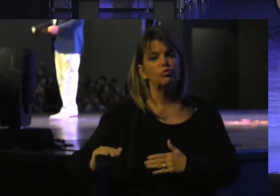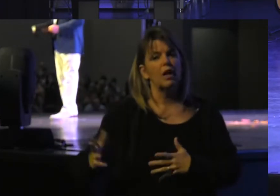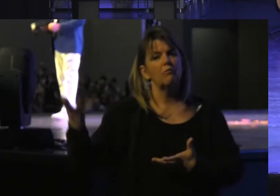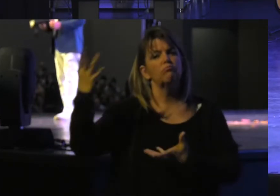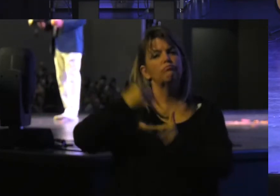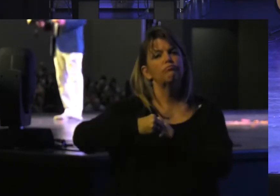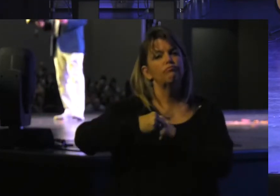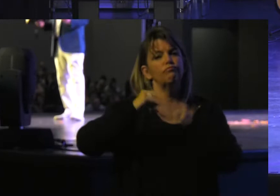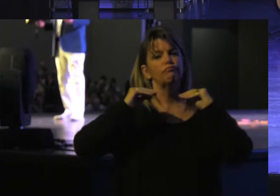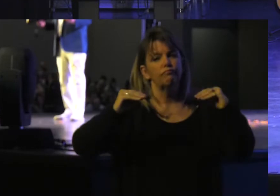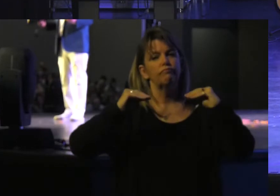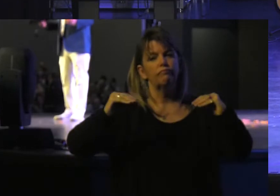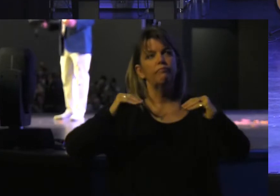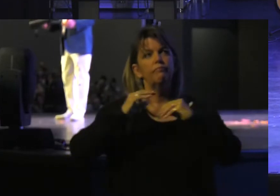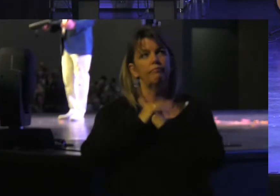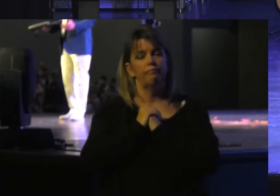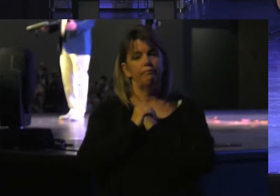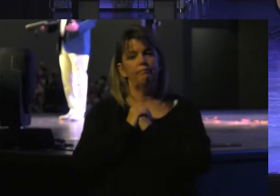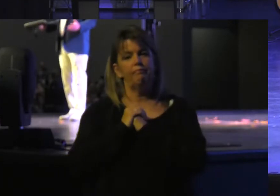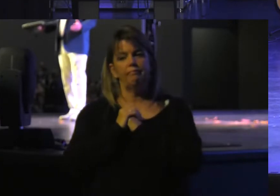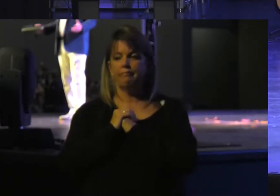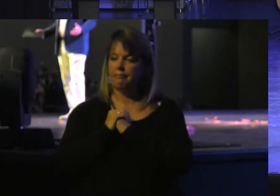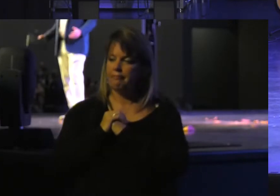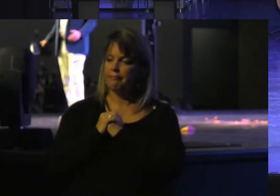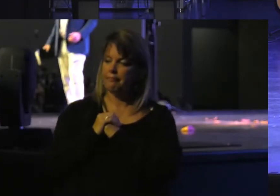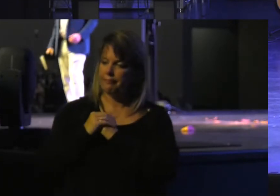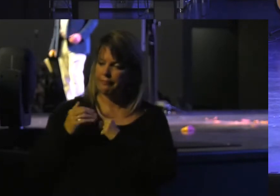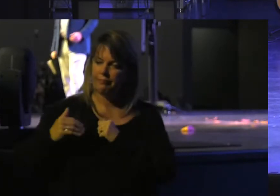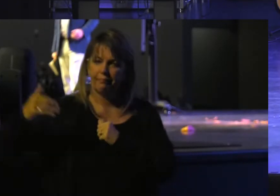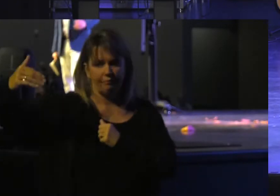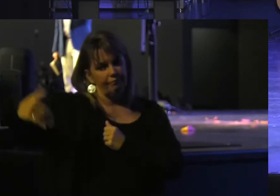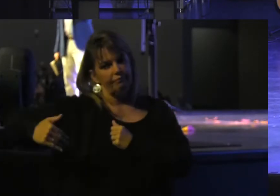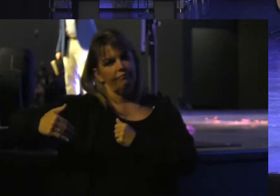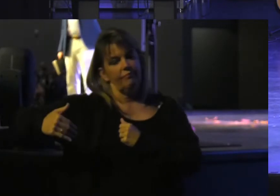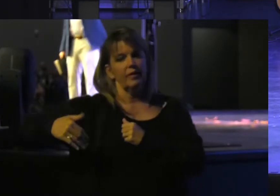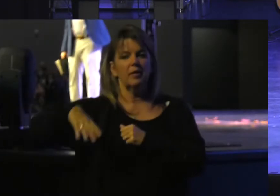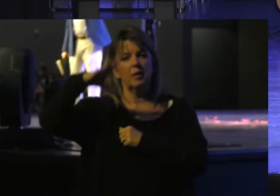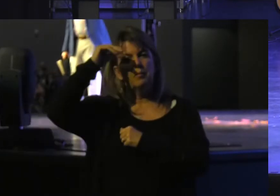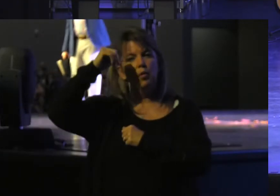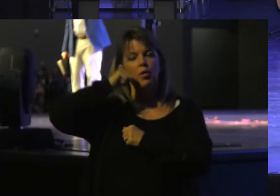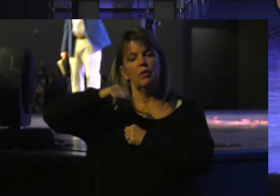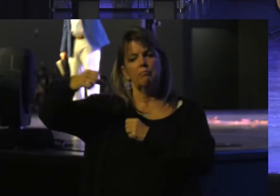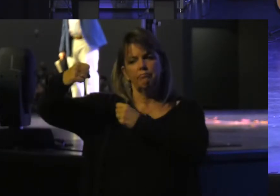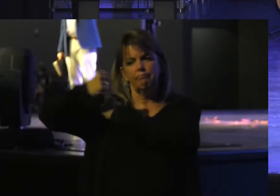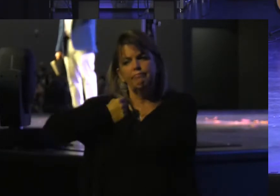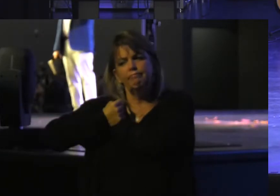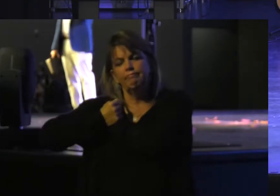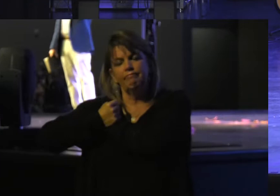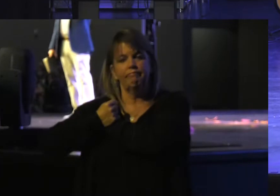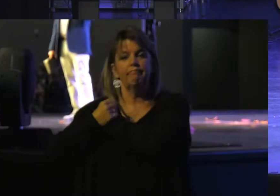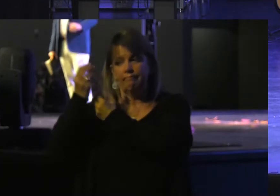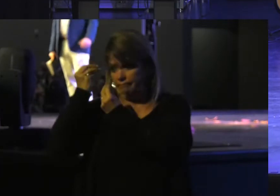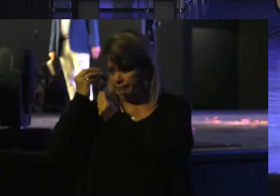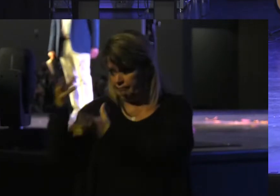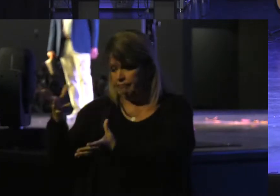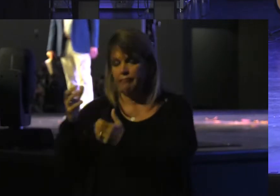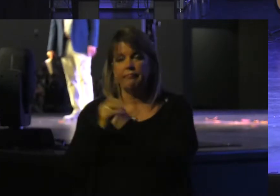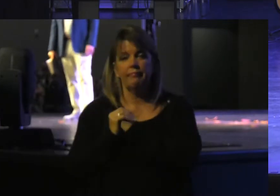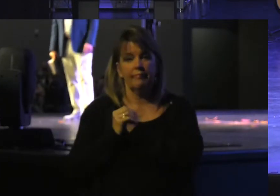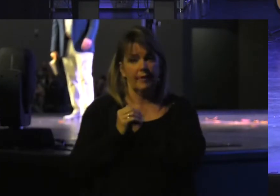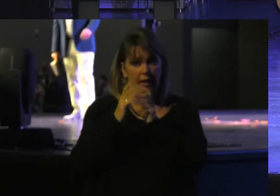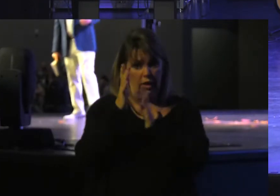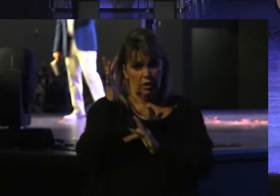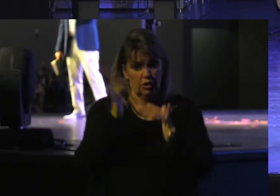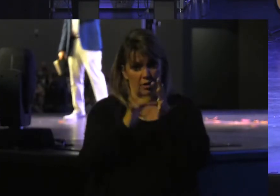No doubt He had his hands On the shoulders Of this little boy This little girl And taking him In his arms He said to them And this is what Jesus